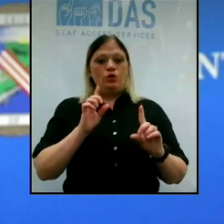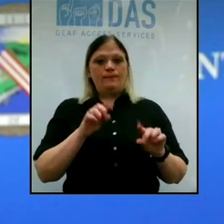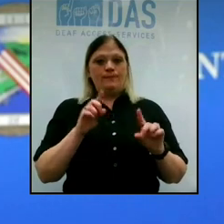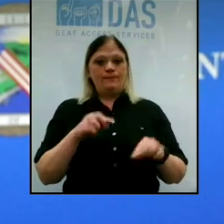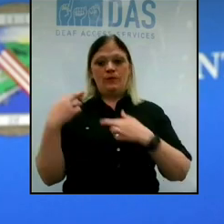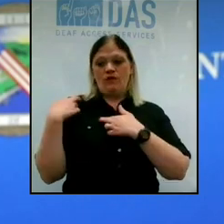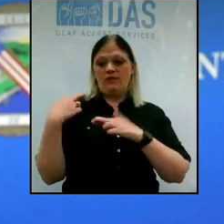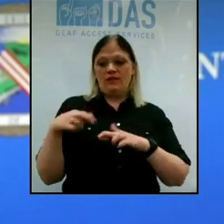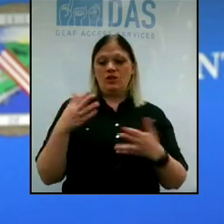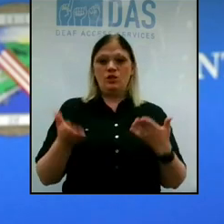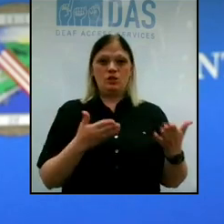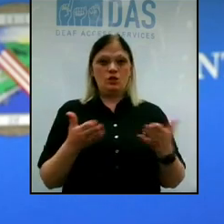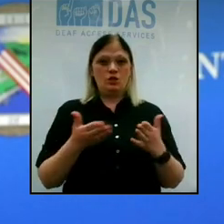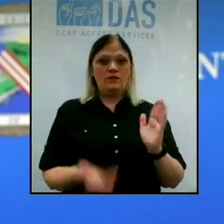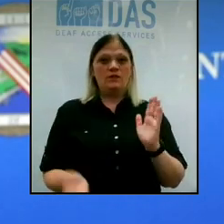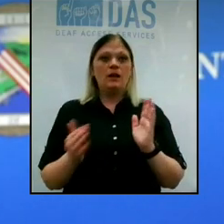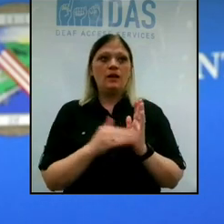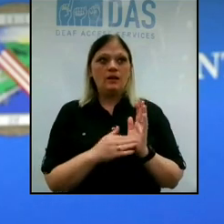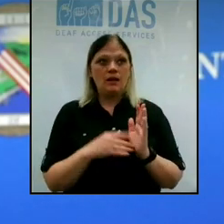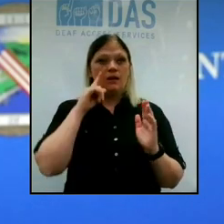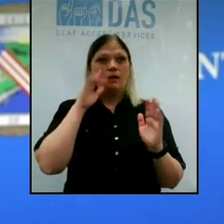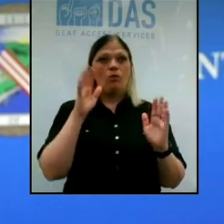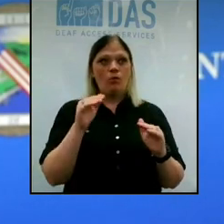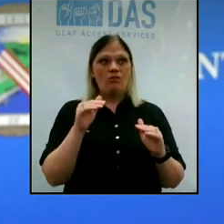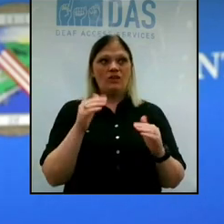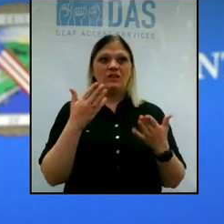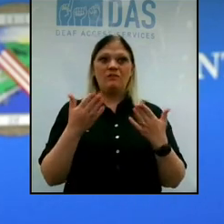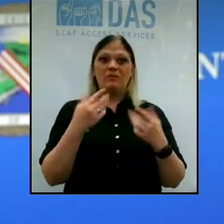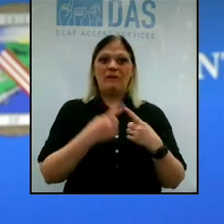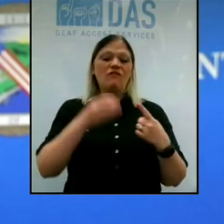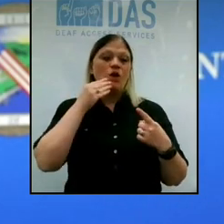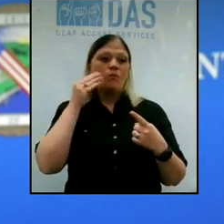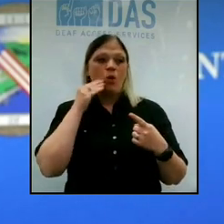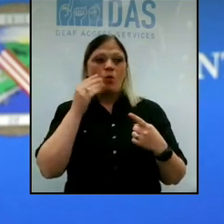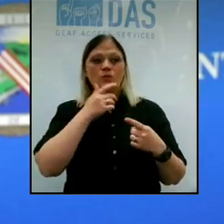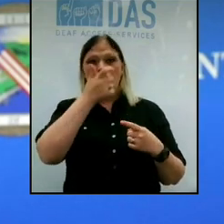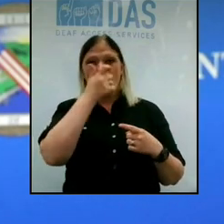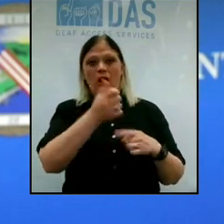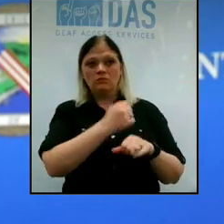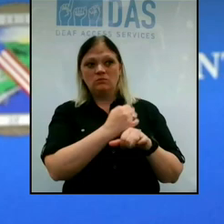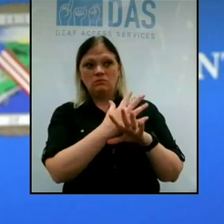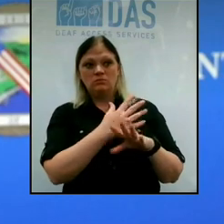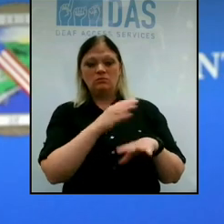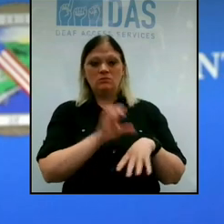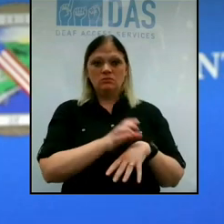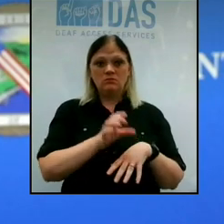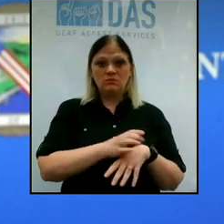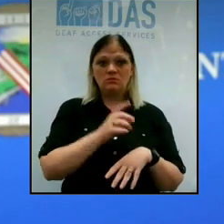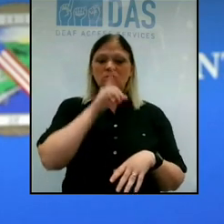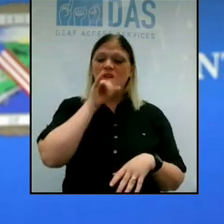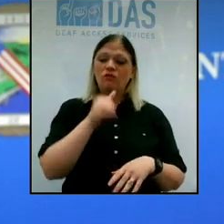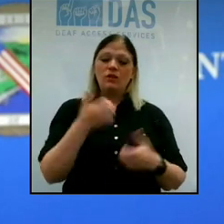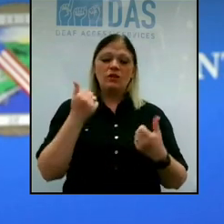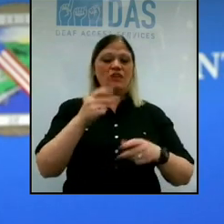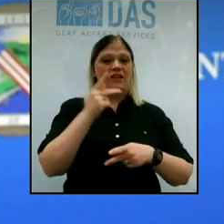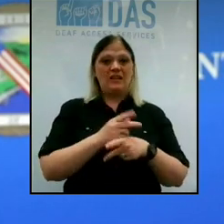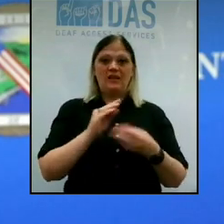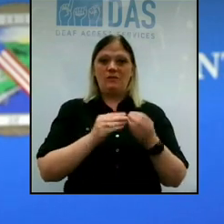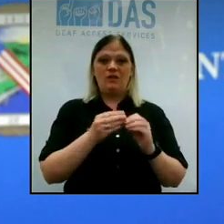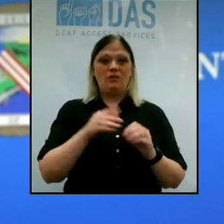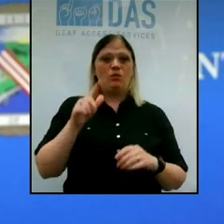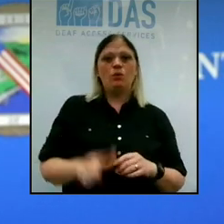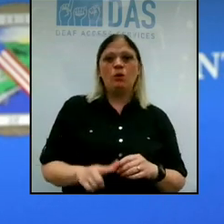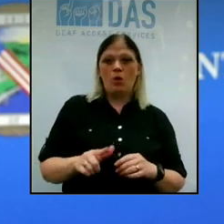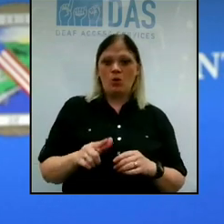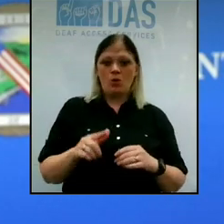religious service, again, hopefully, you know, virtually is a good option for people. So, again, we really want to try to keep that number down